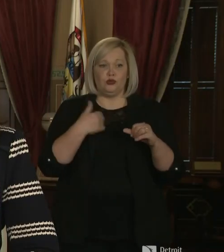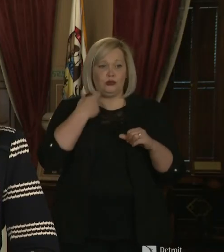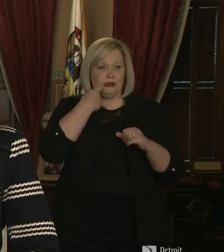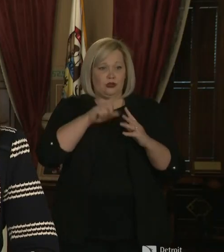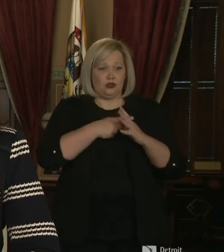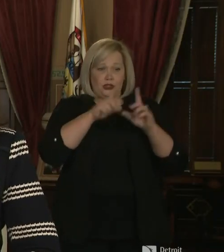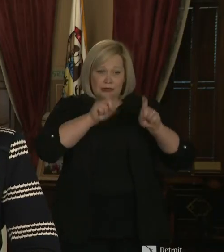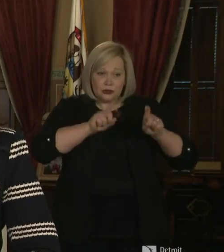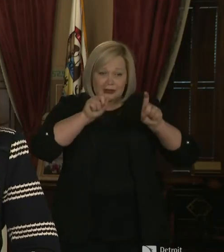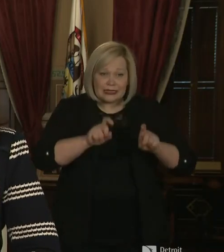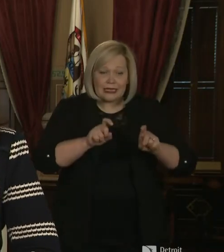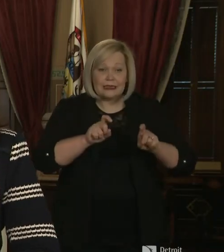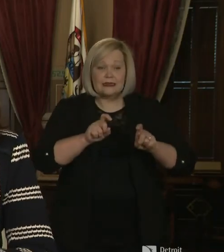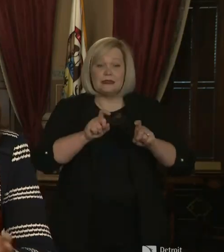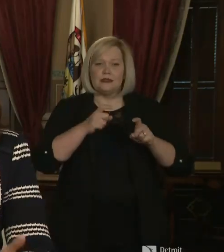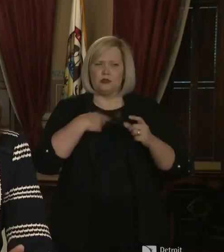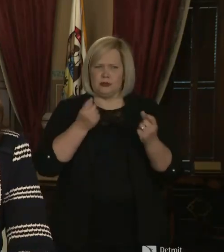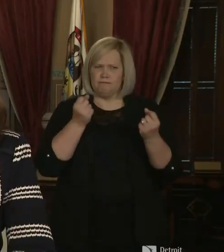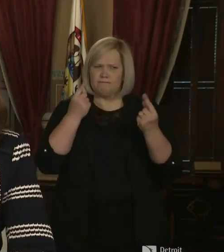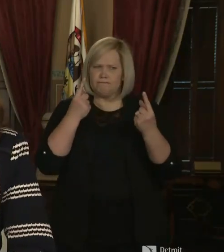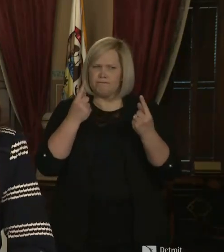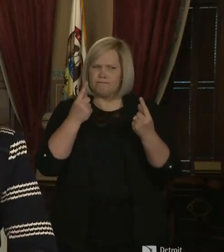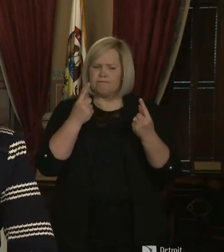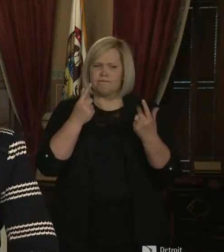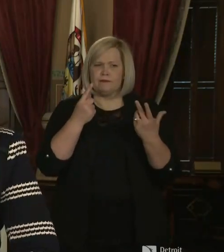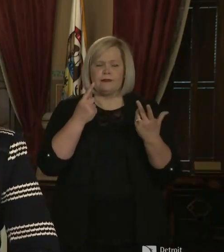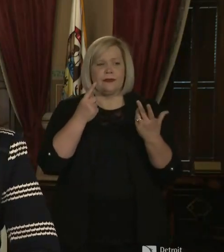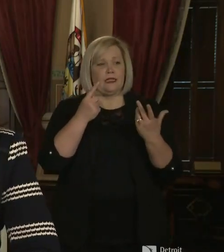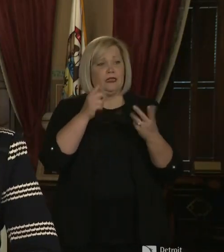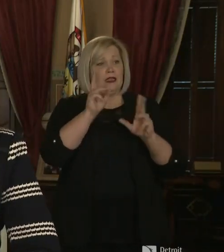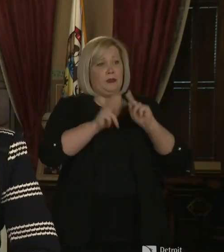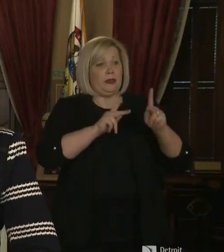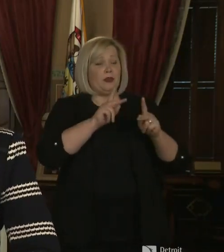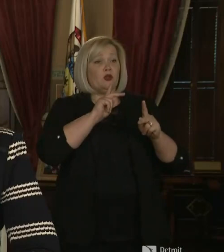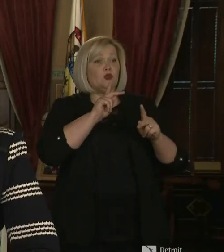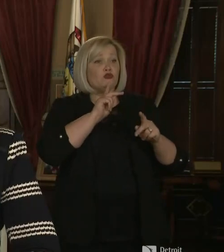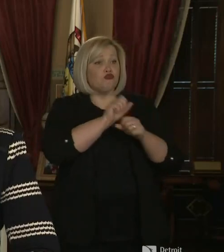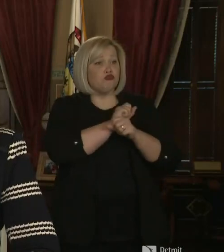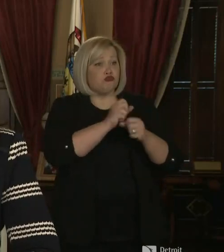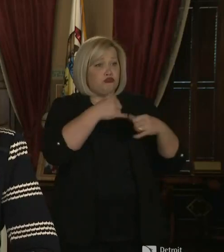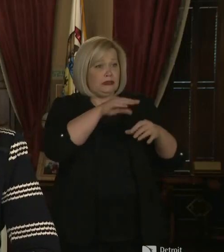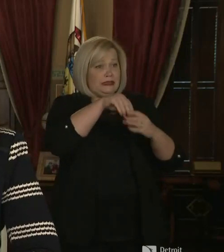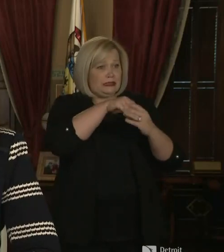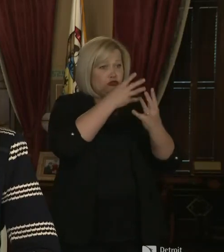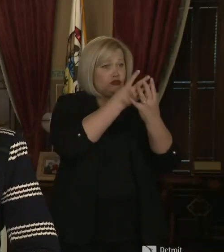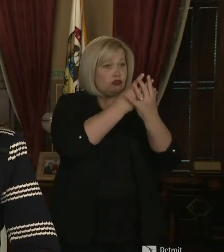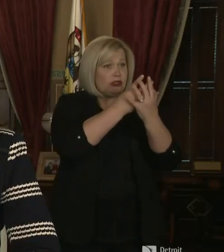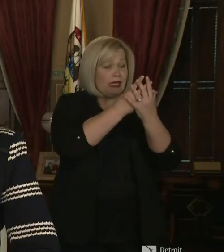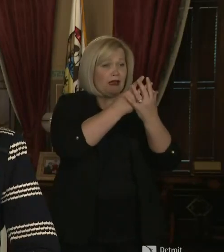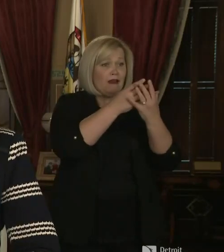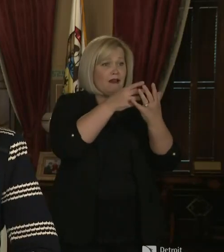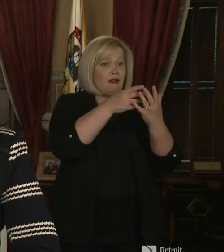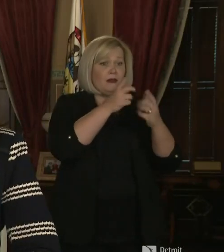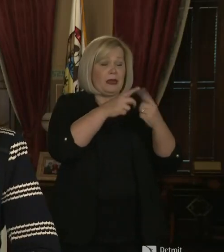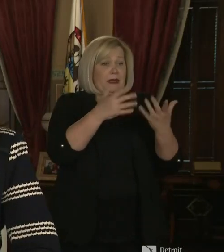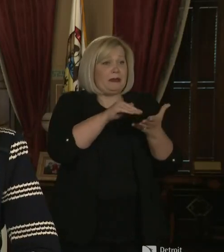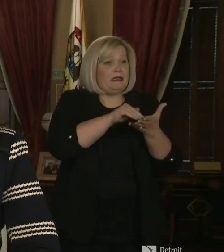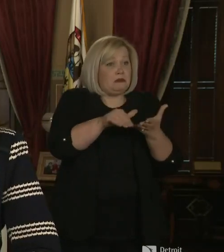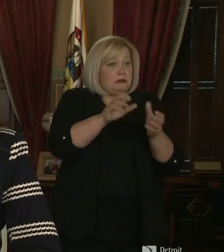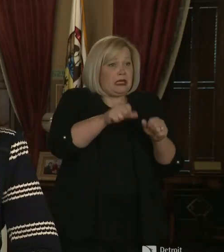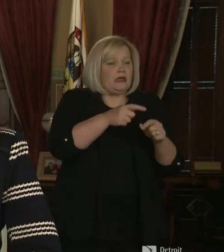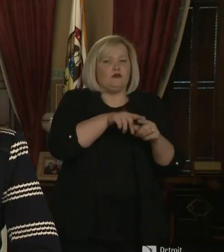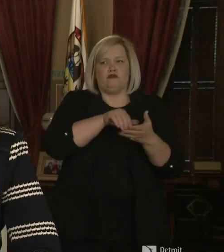acknowledging, we are taking people out of the population, but this is something that once it's in it, it's very difficult to contain.